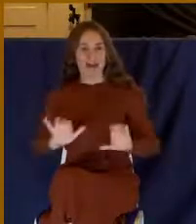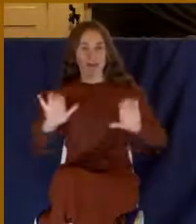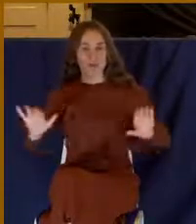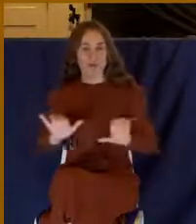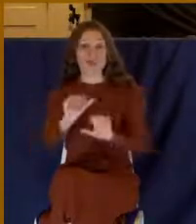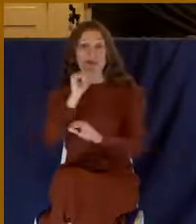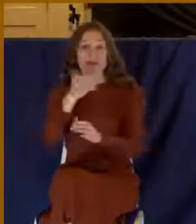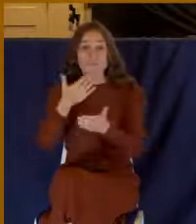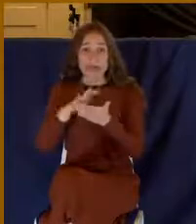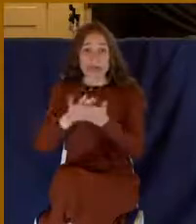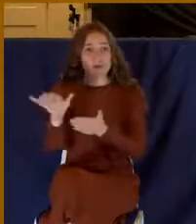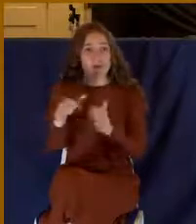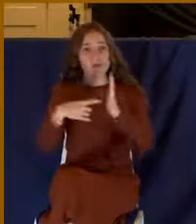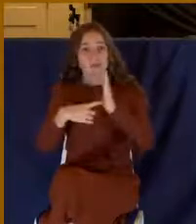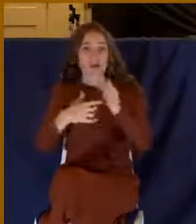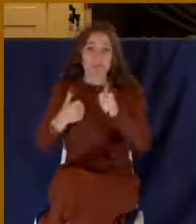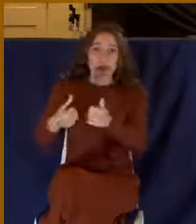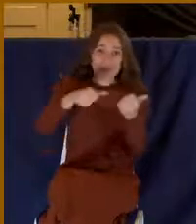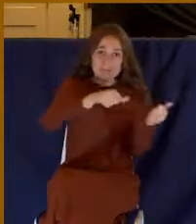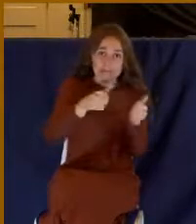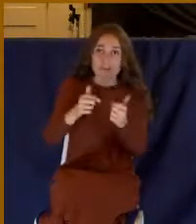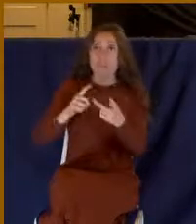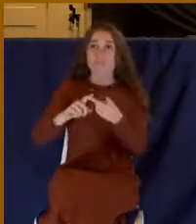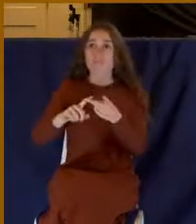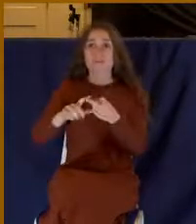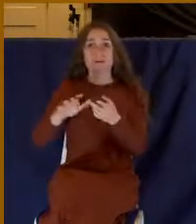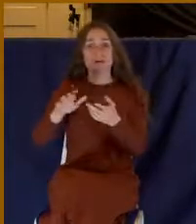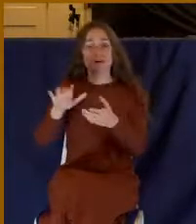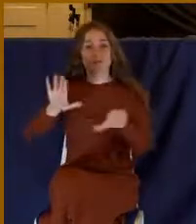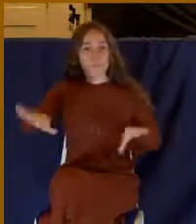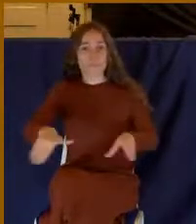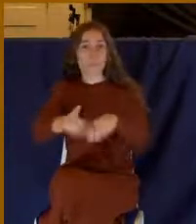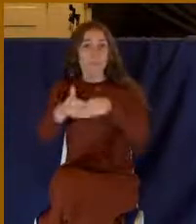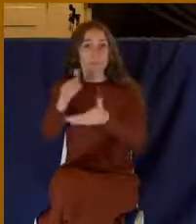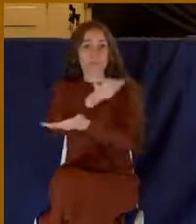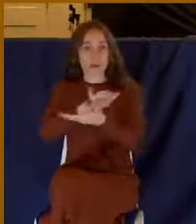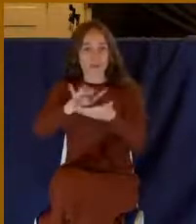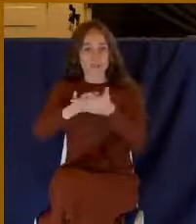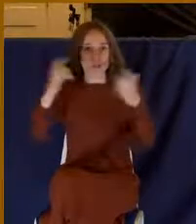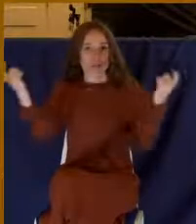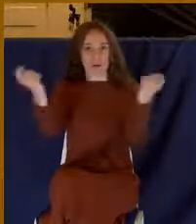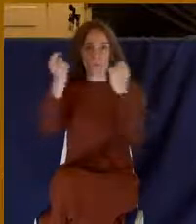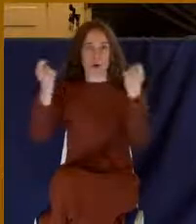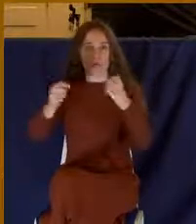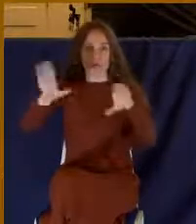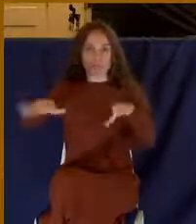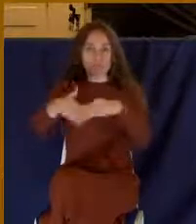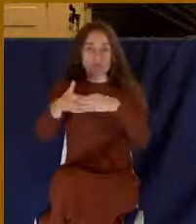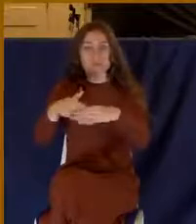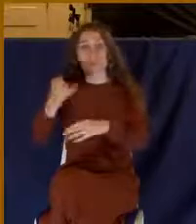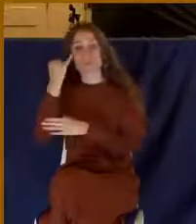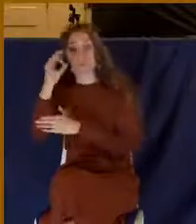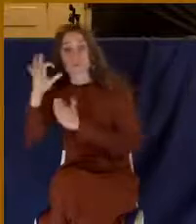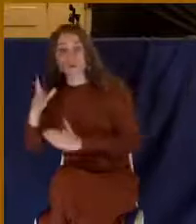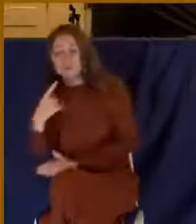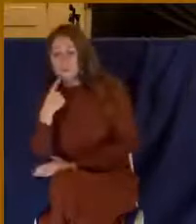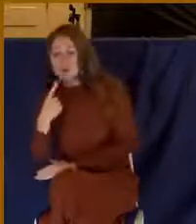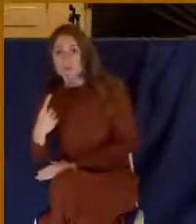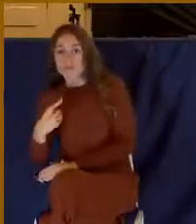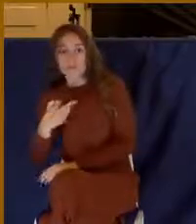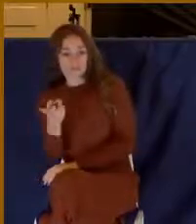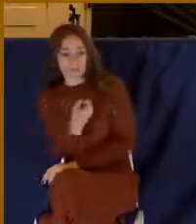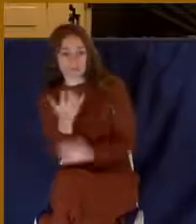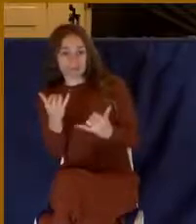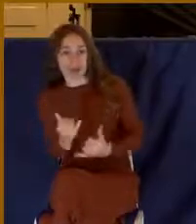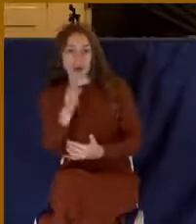marriage ceremony, there are certain rituals that come with that ceremony when the preacher pronounces them husband and wife and so on. So